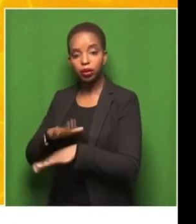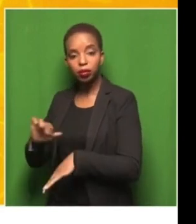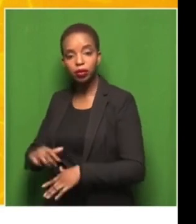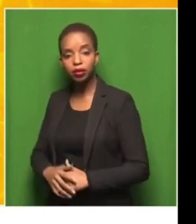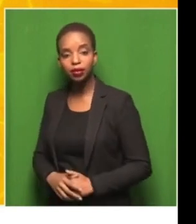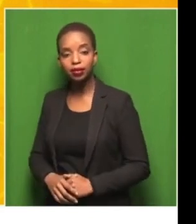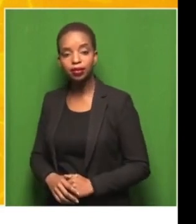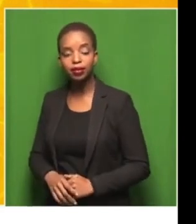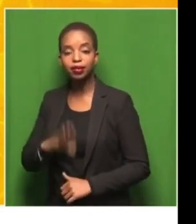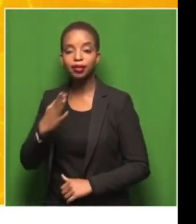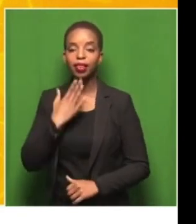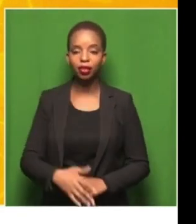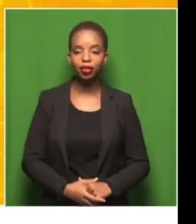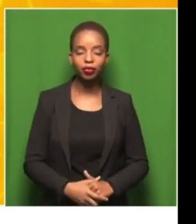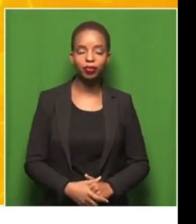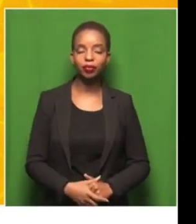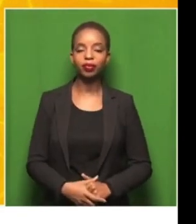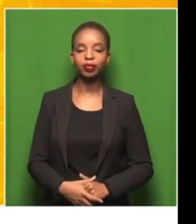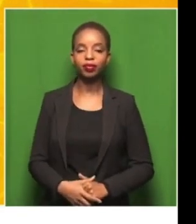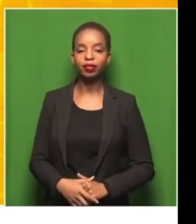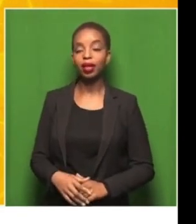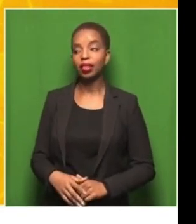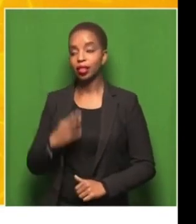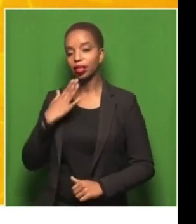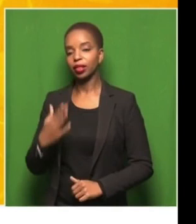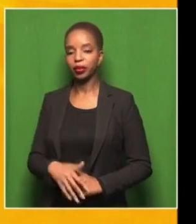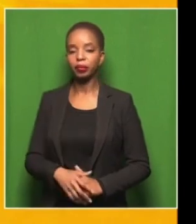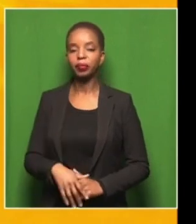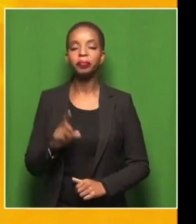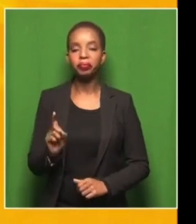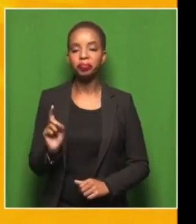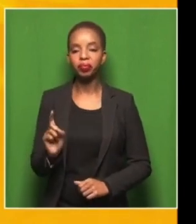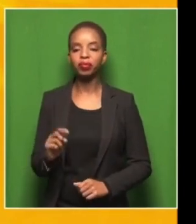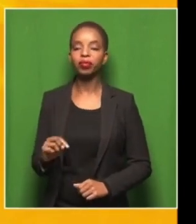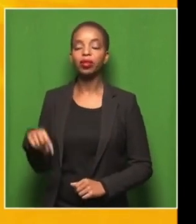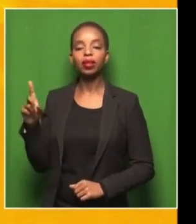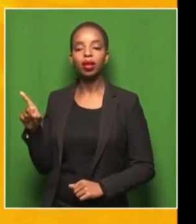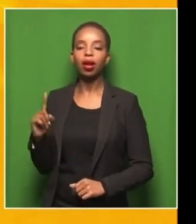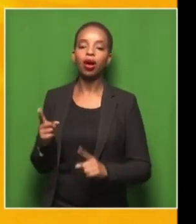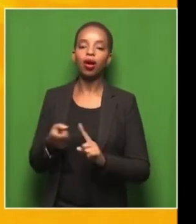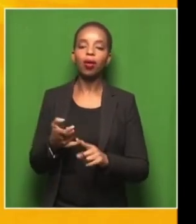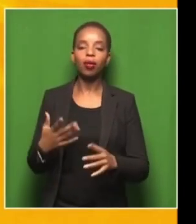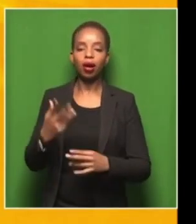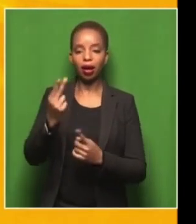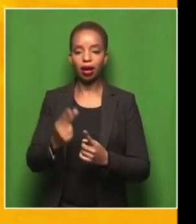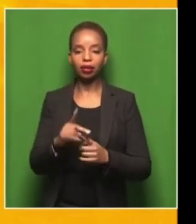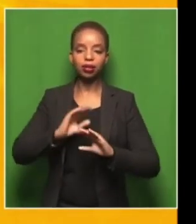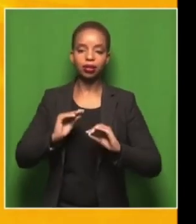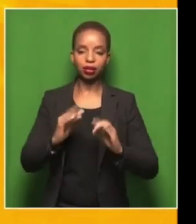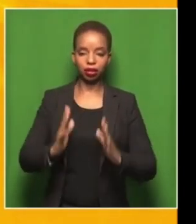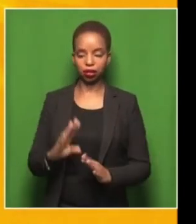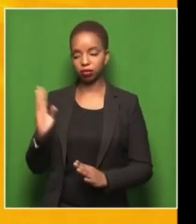Thank you for having us. All right. Join us from Cape Town. There is Rallium Prep School Arts teacher, Marcia Ungera, and parent